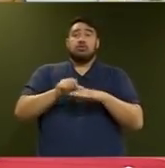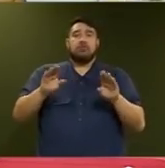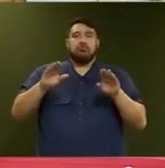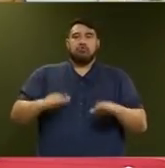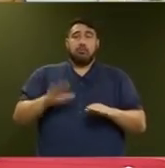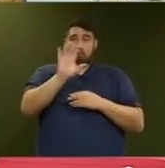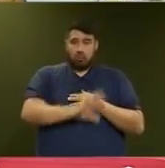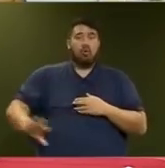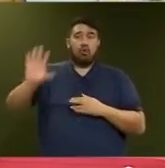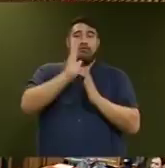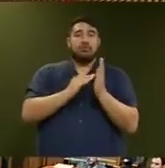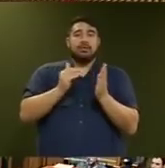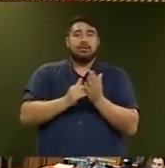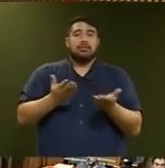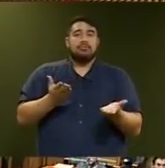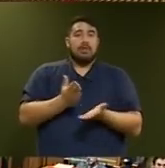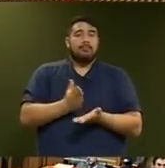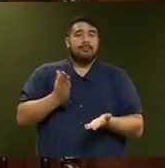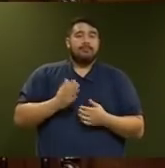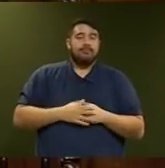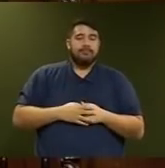Zealand, Mr Speaker. Point of order, Mr Speaker.